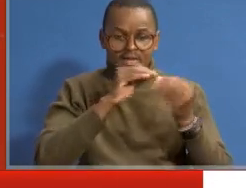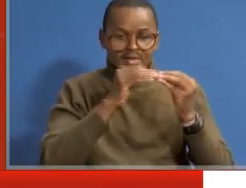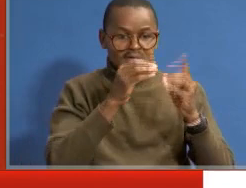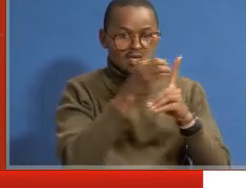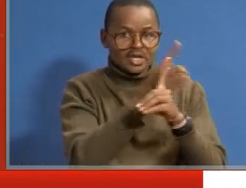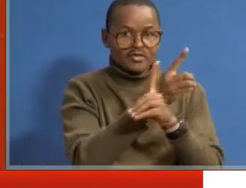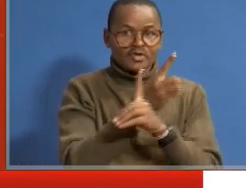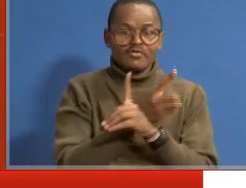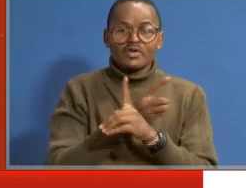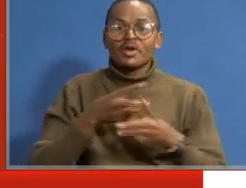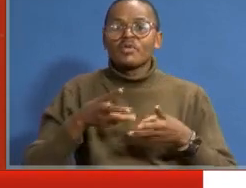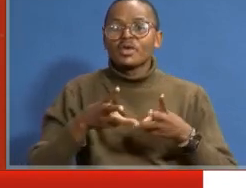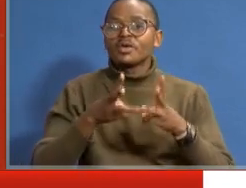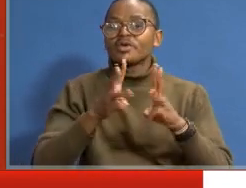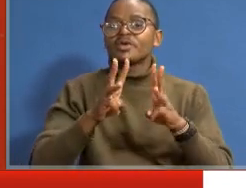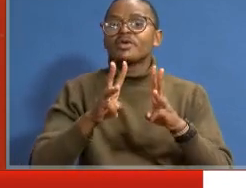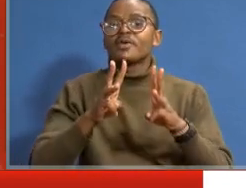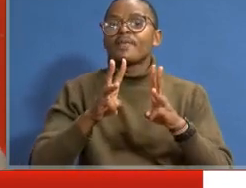different ways.